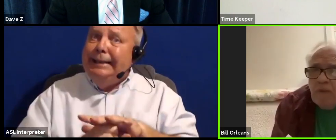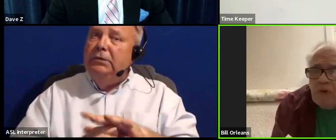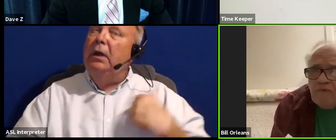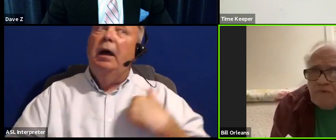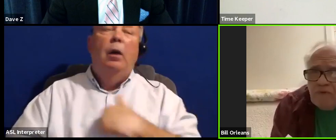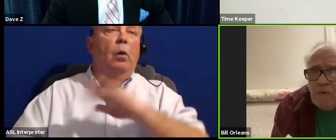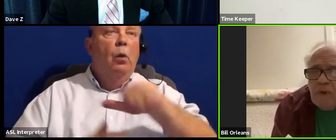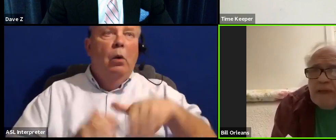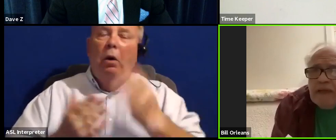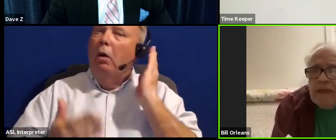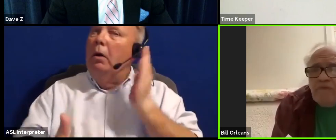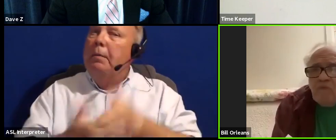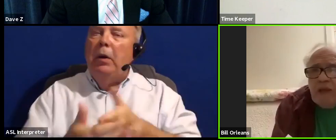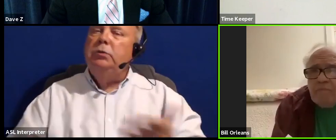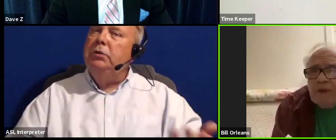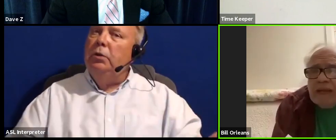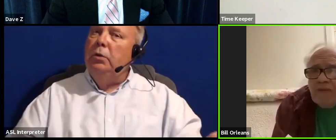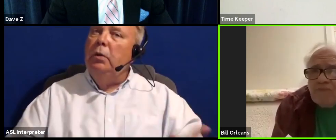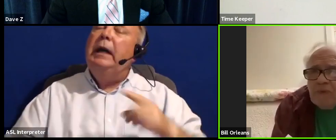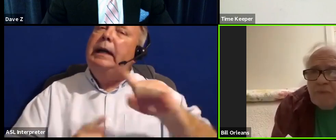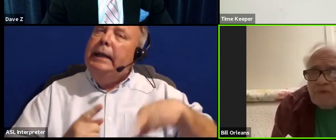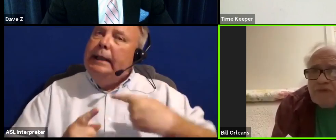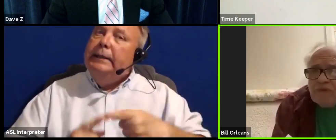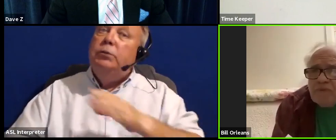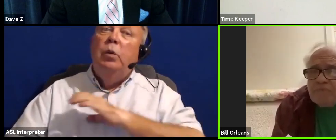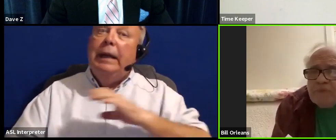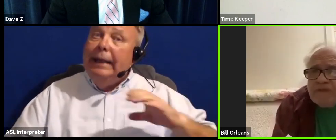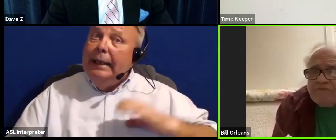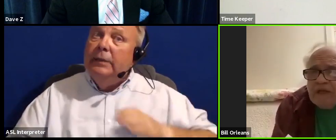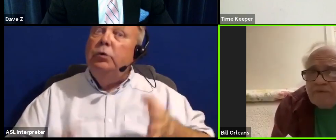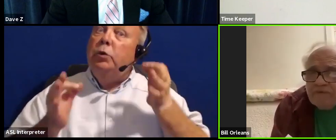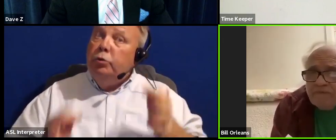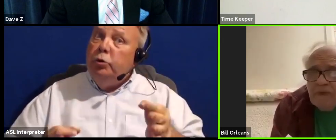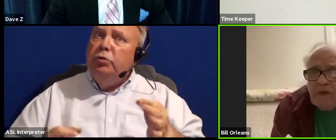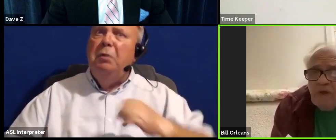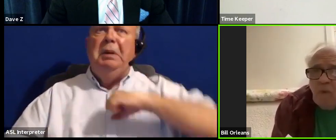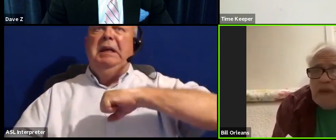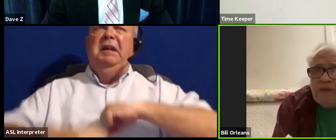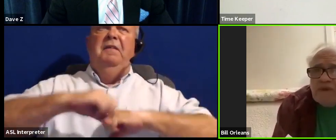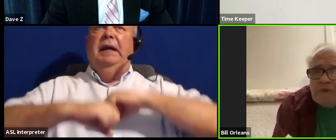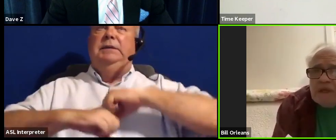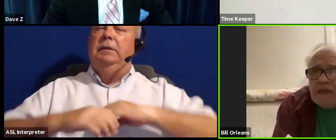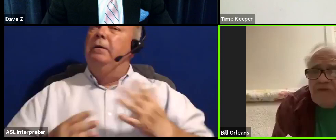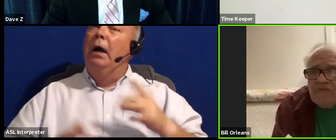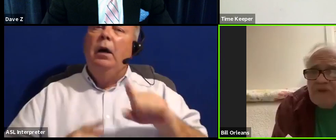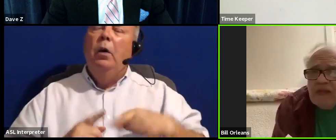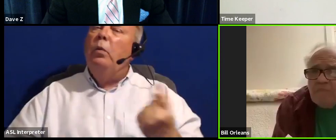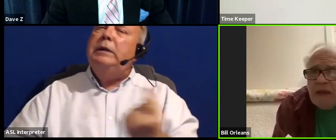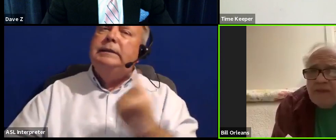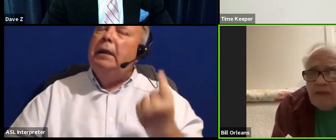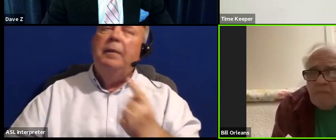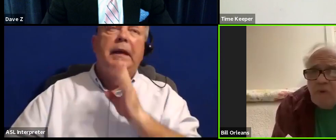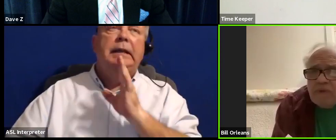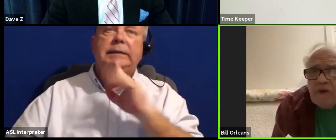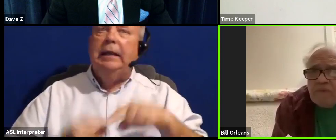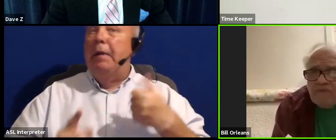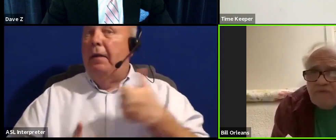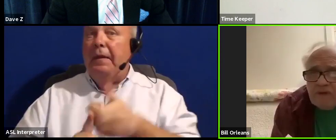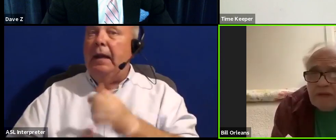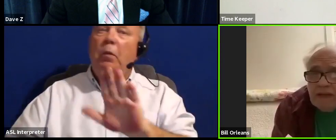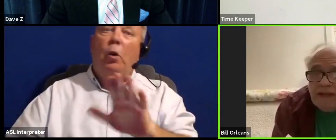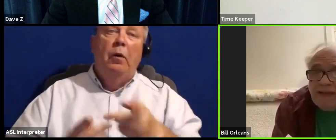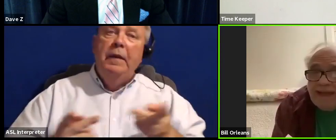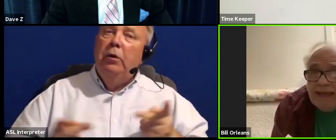all opposed to is when council members choose to be defensive when something is said about them or their